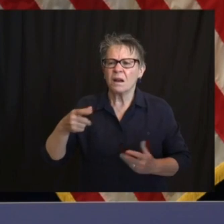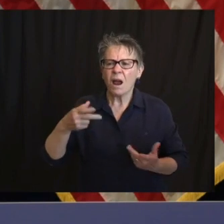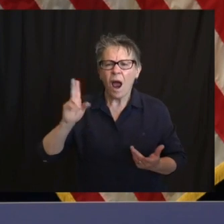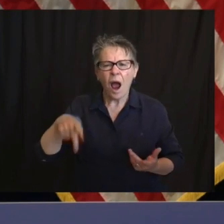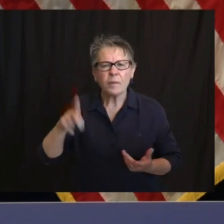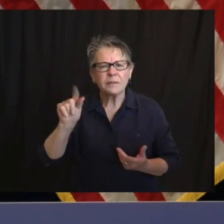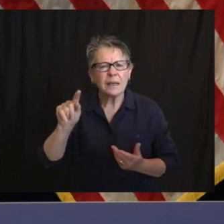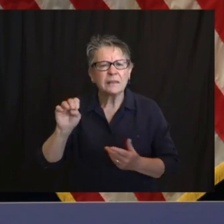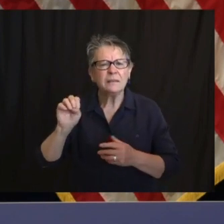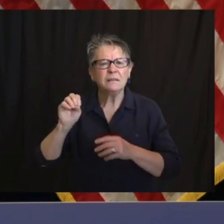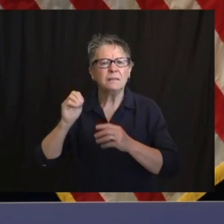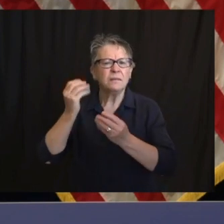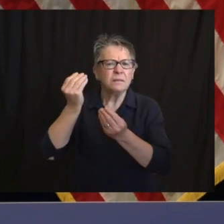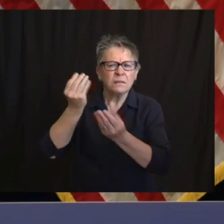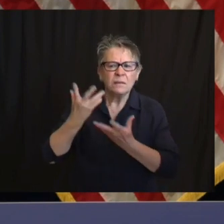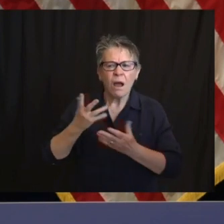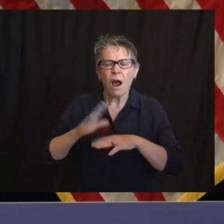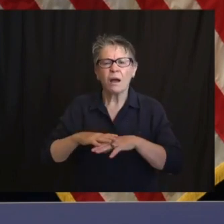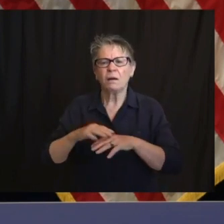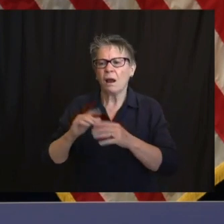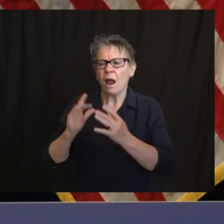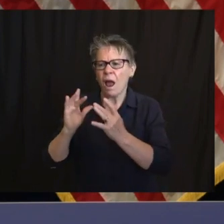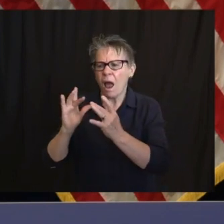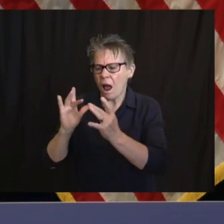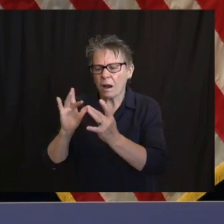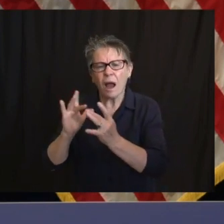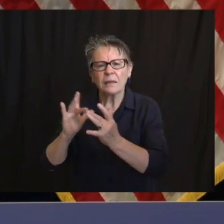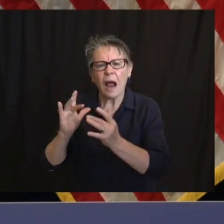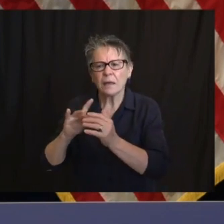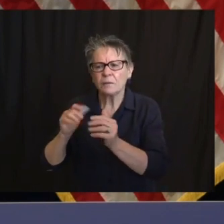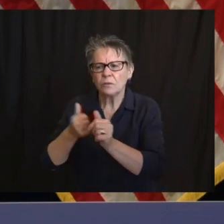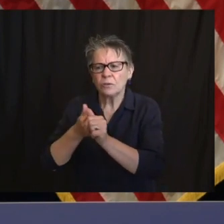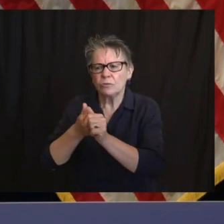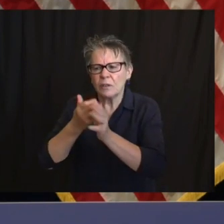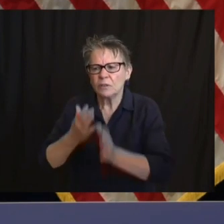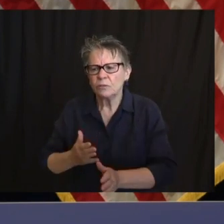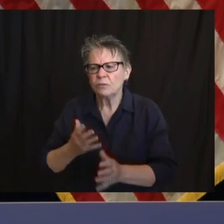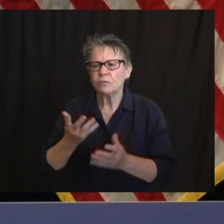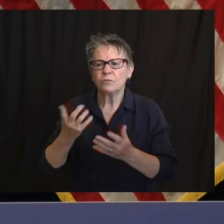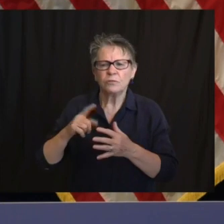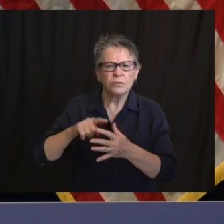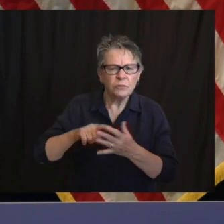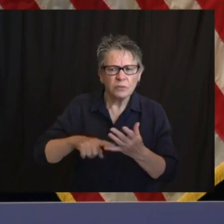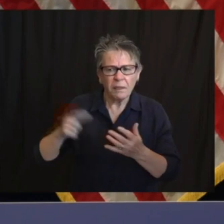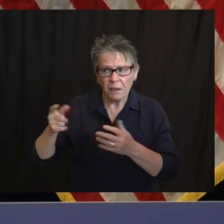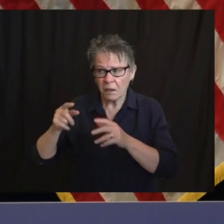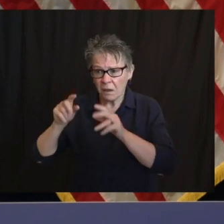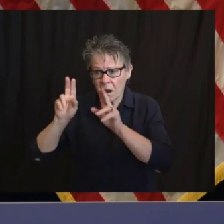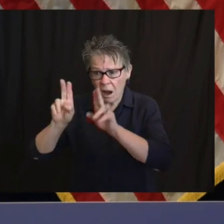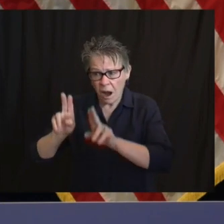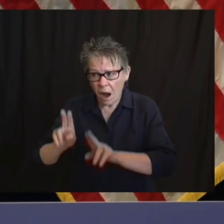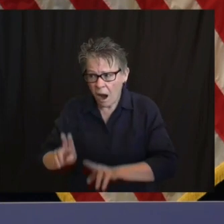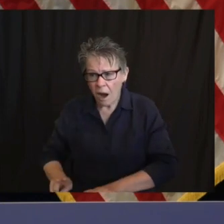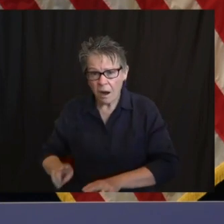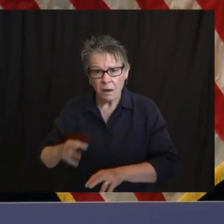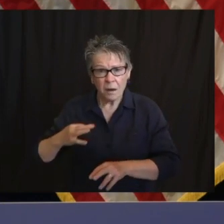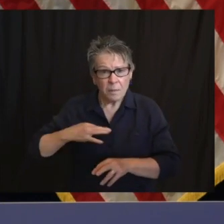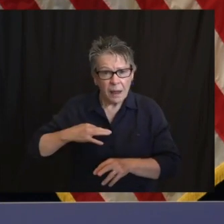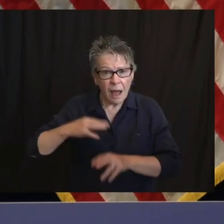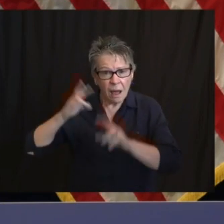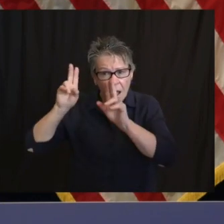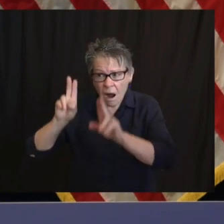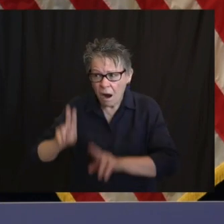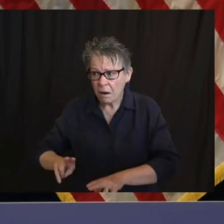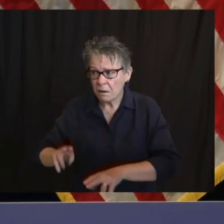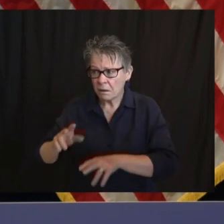number of individuals who responded online about these jobs? Have any of these individuals been hired and put to work yet? Given the importance